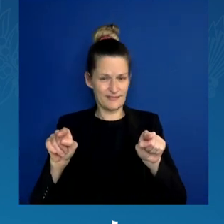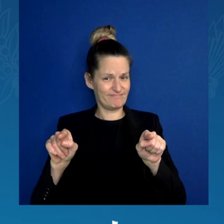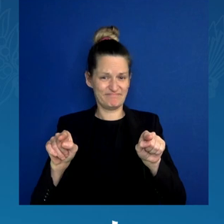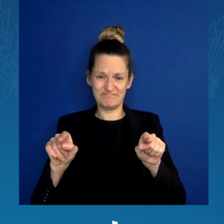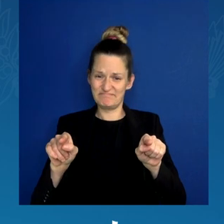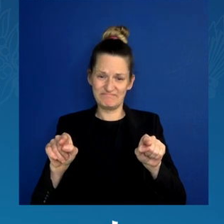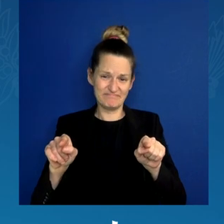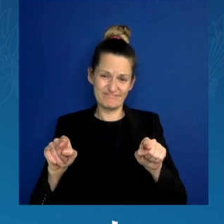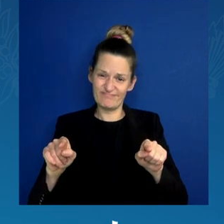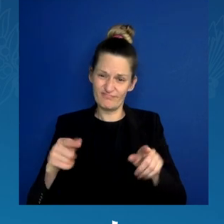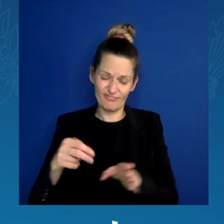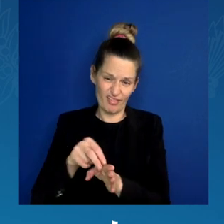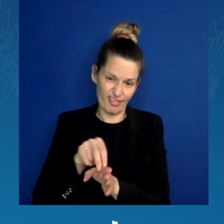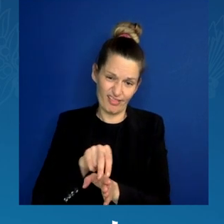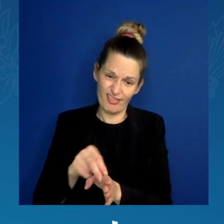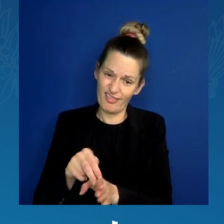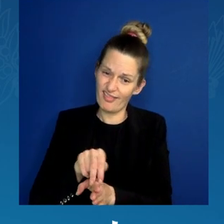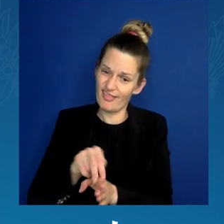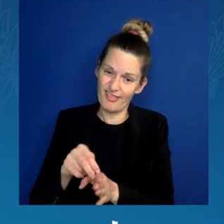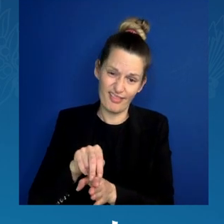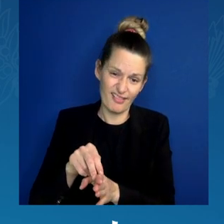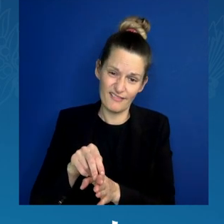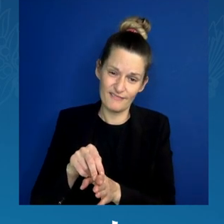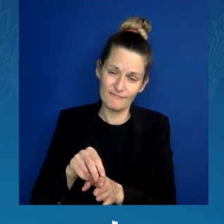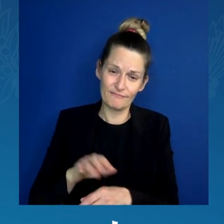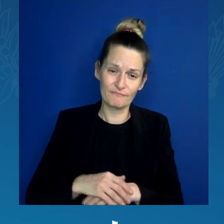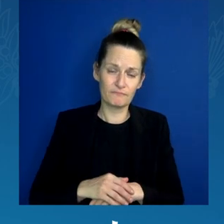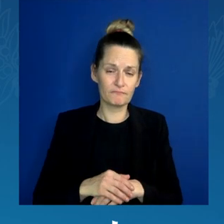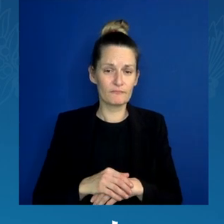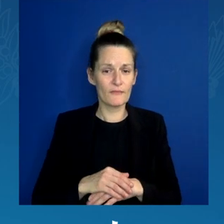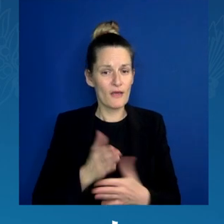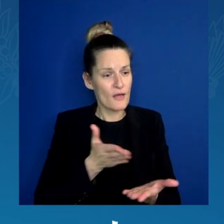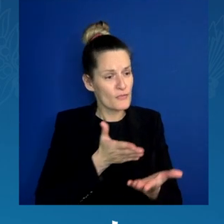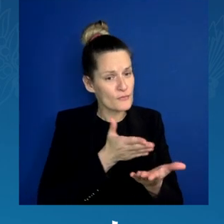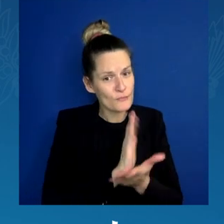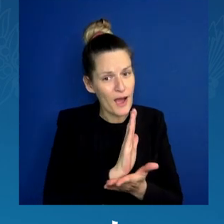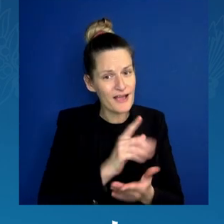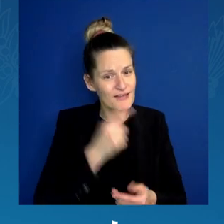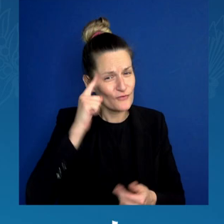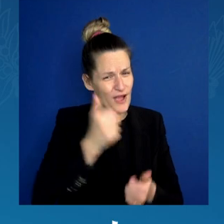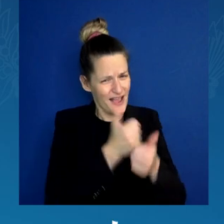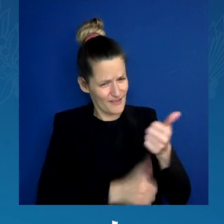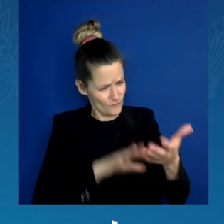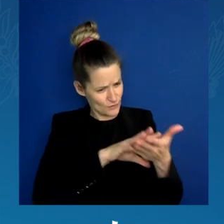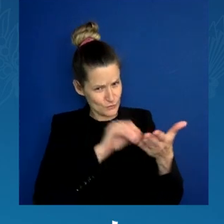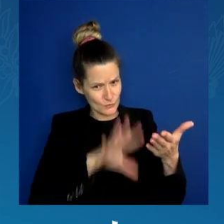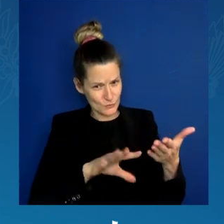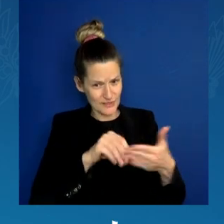citizen in our country to live free from the fear and terror of gun violence.